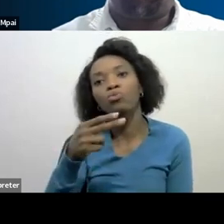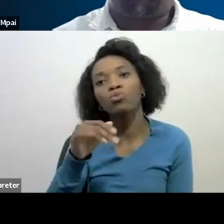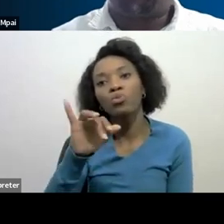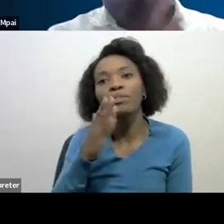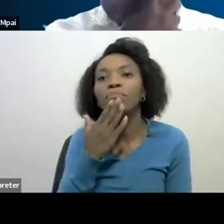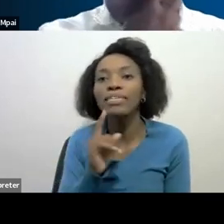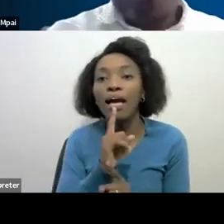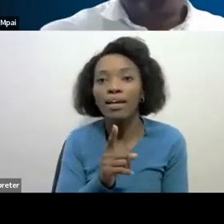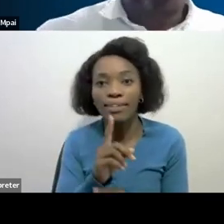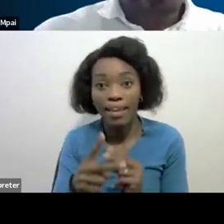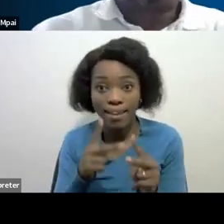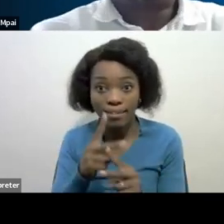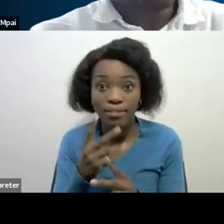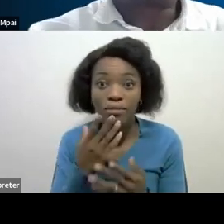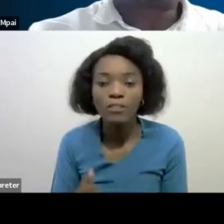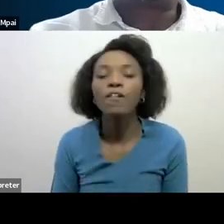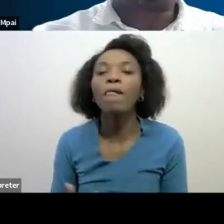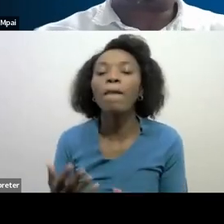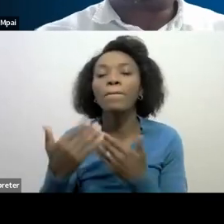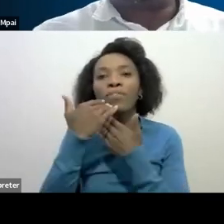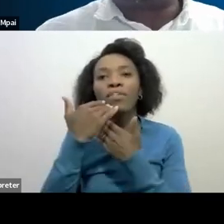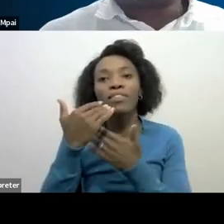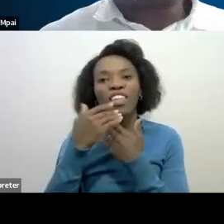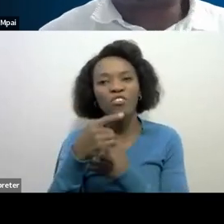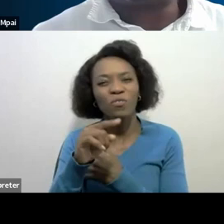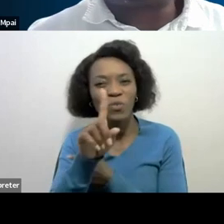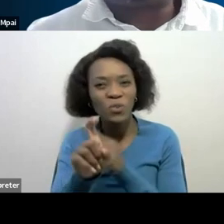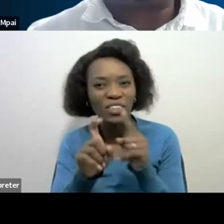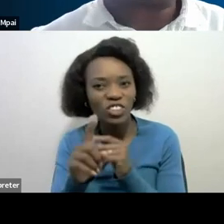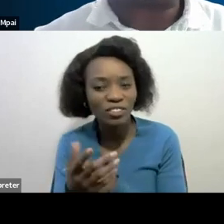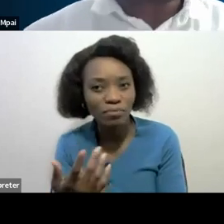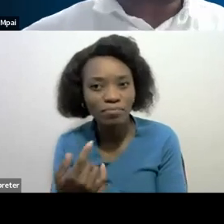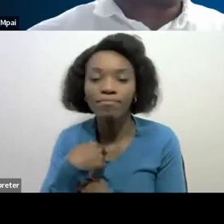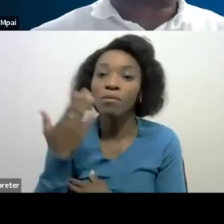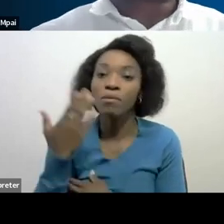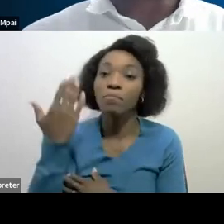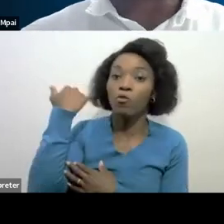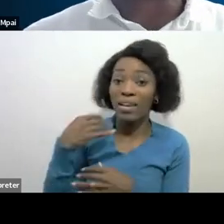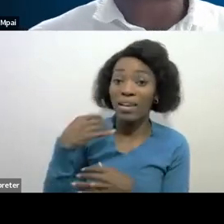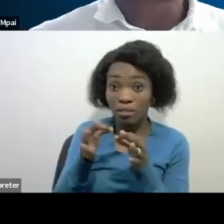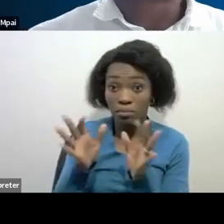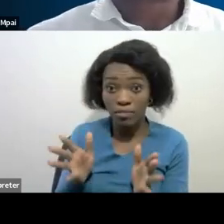you okay thanks for the question I explained that